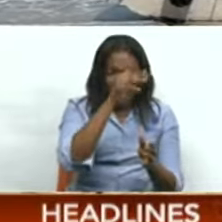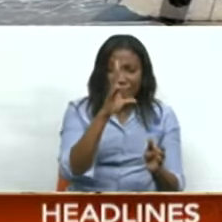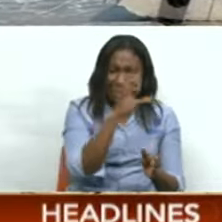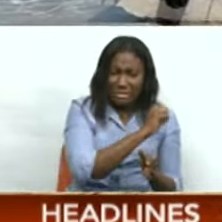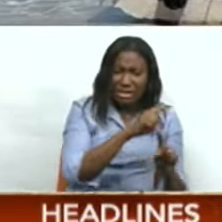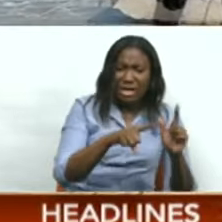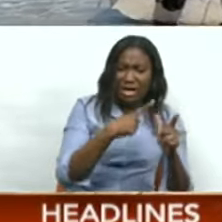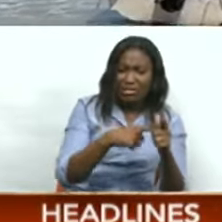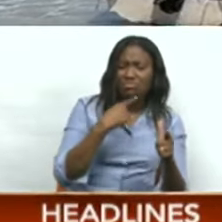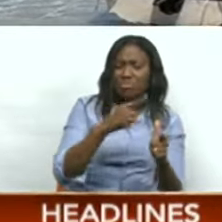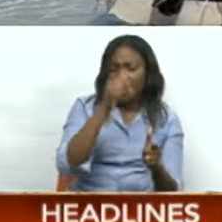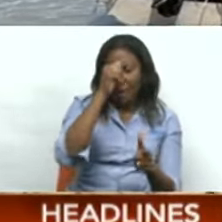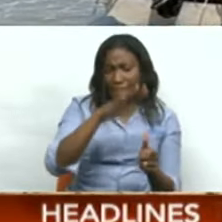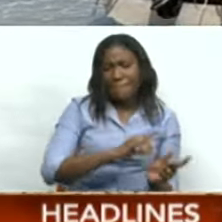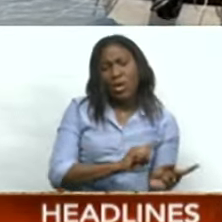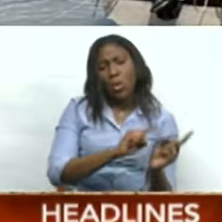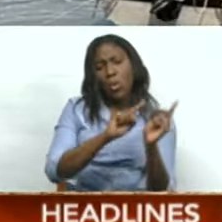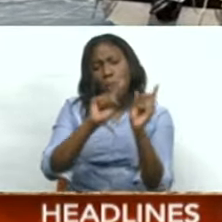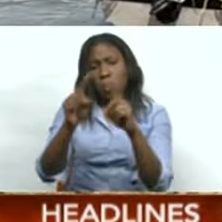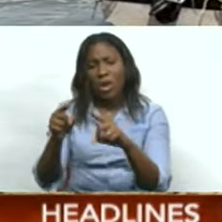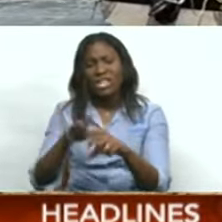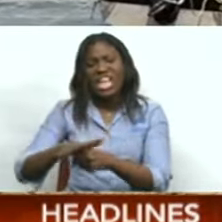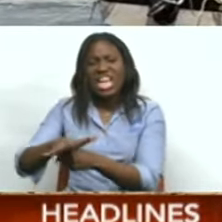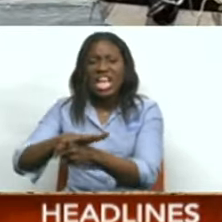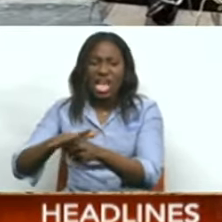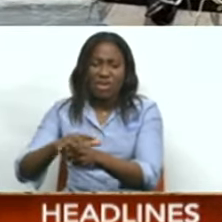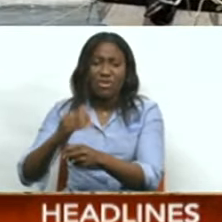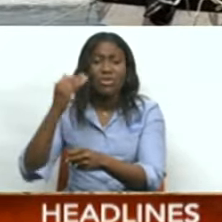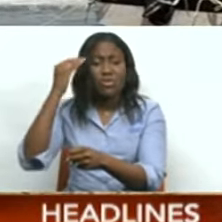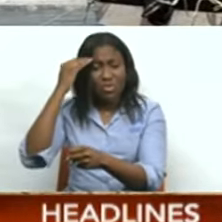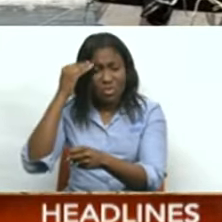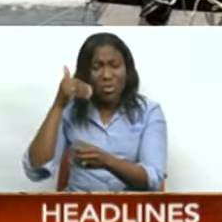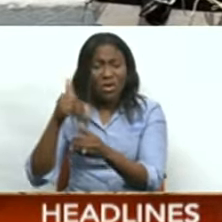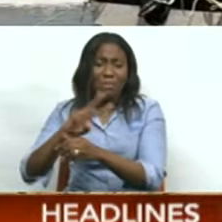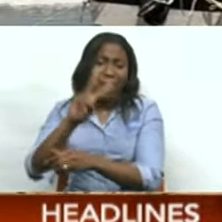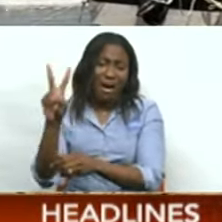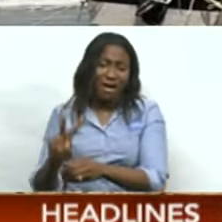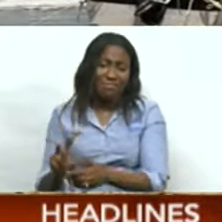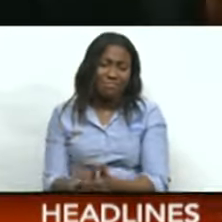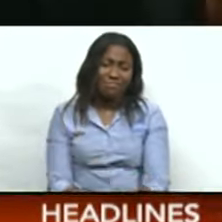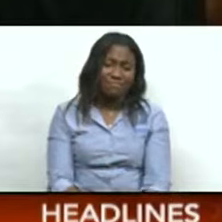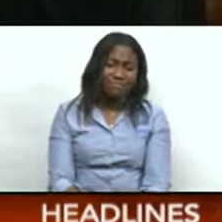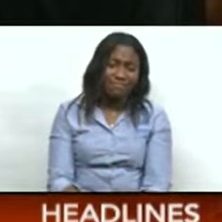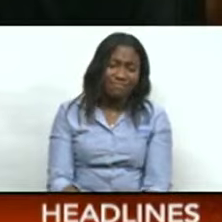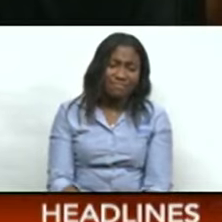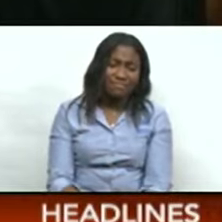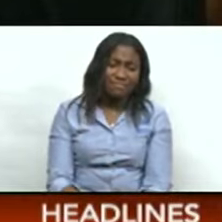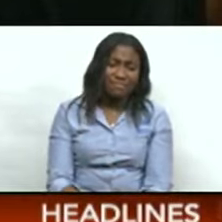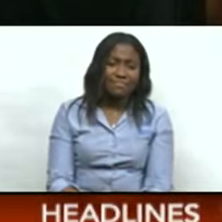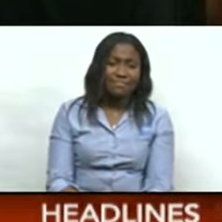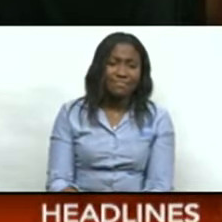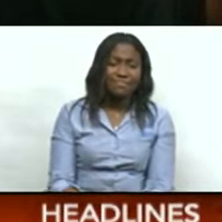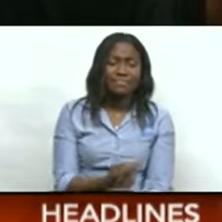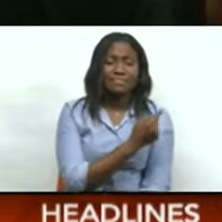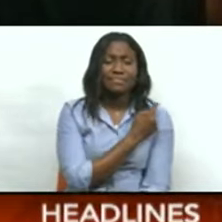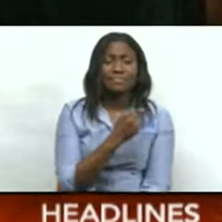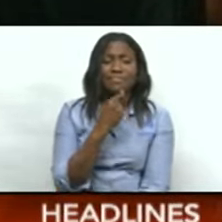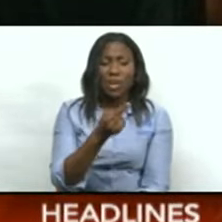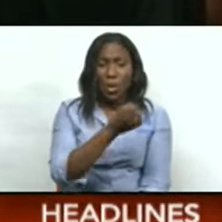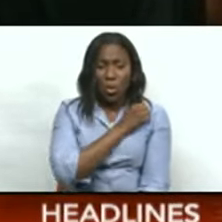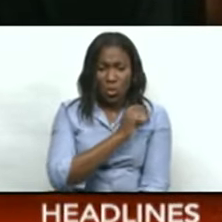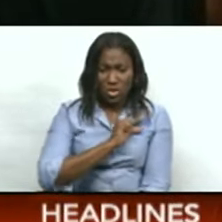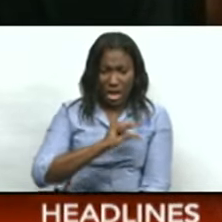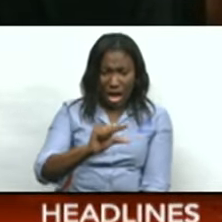was reported that the men went to an area that is well within Venezuelan territory. The Coast Guard had been advised that